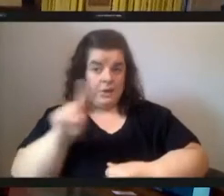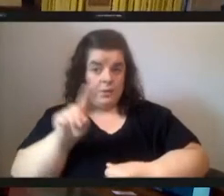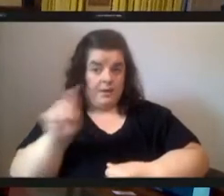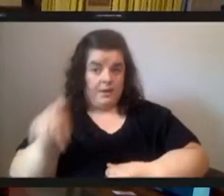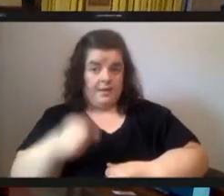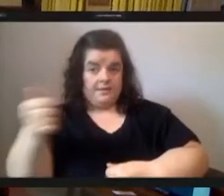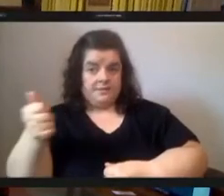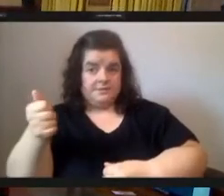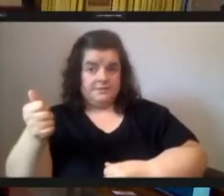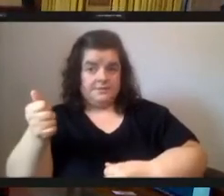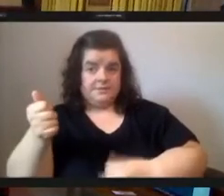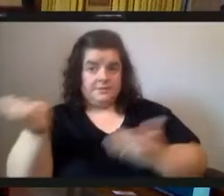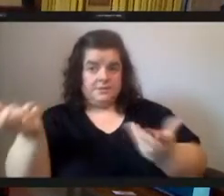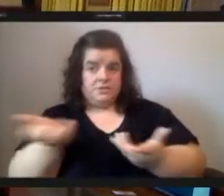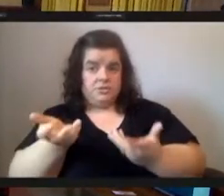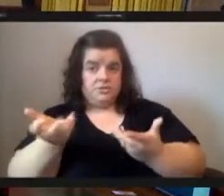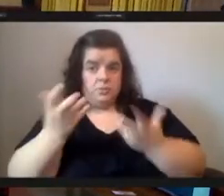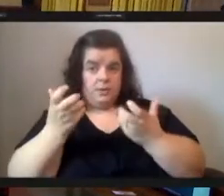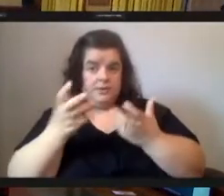wishing to make